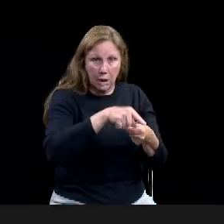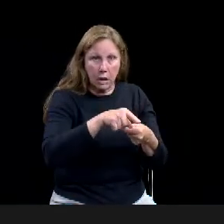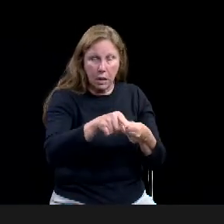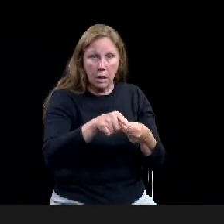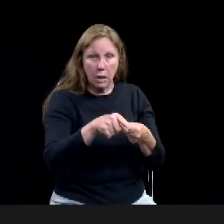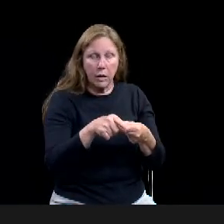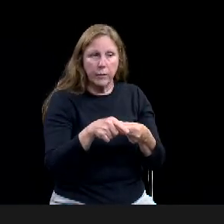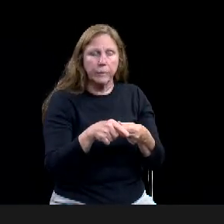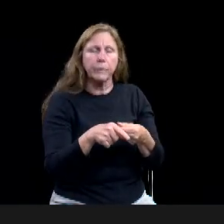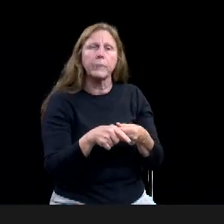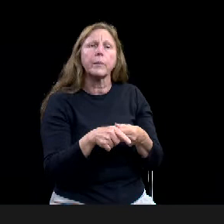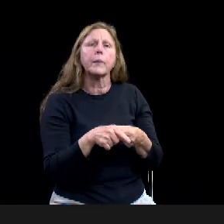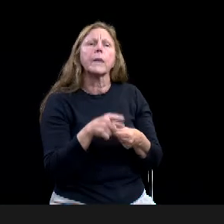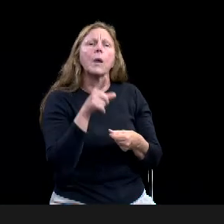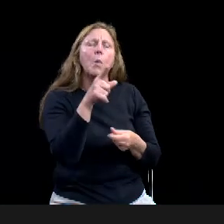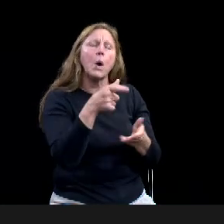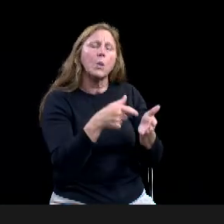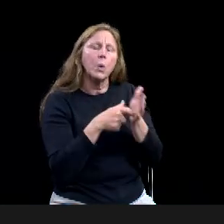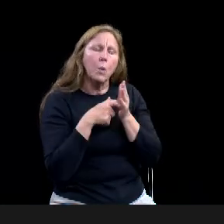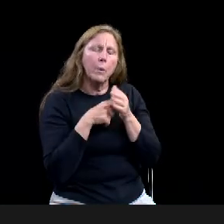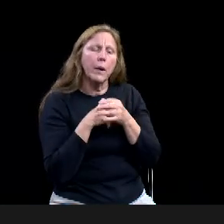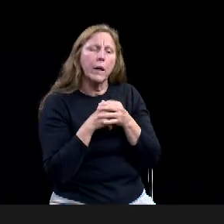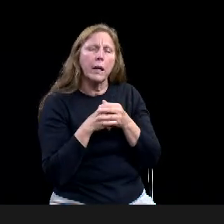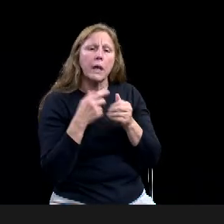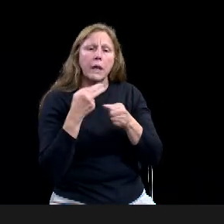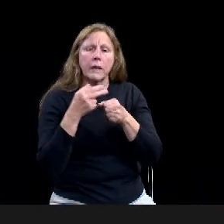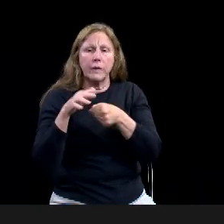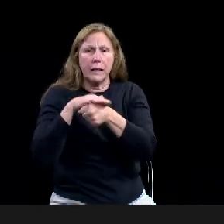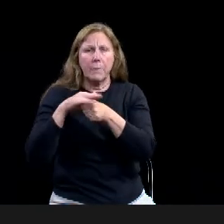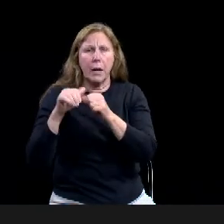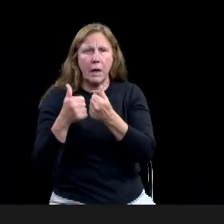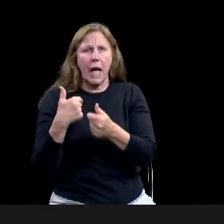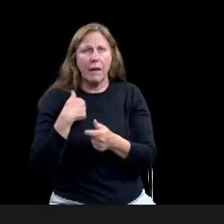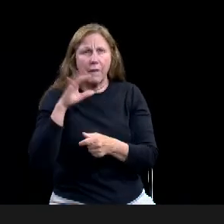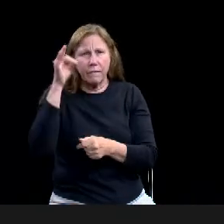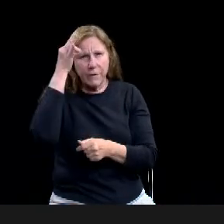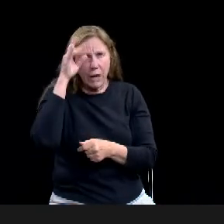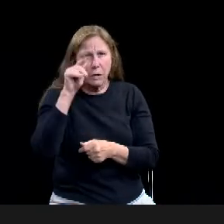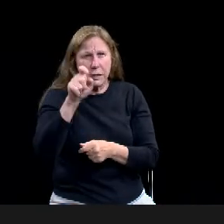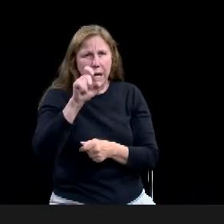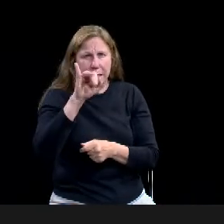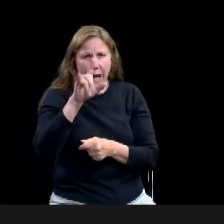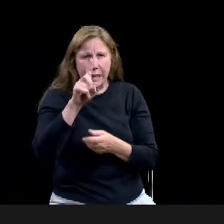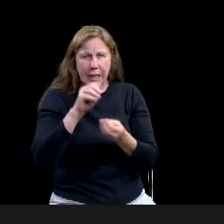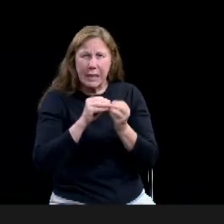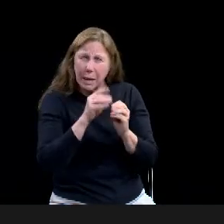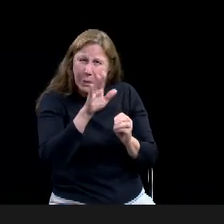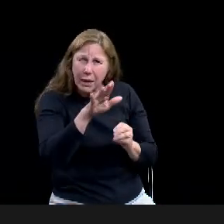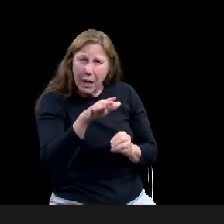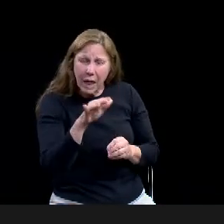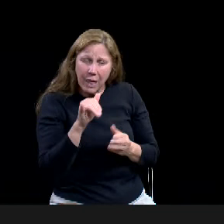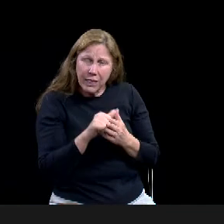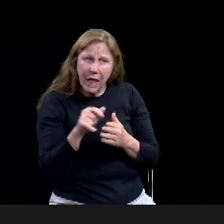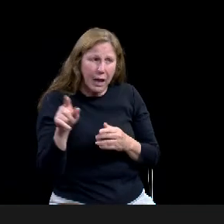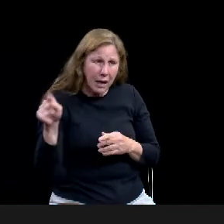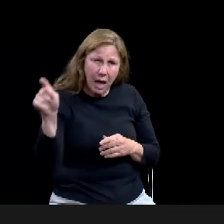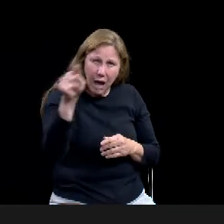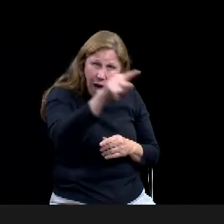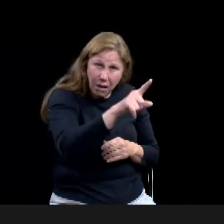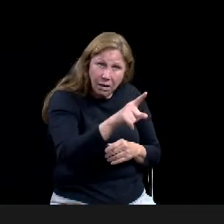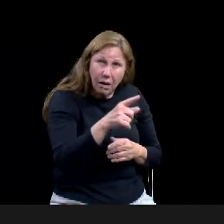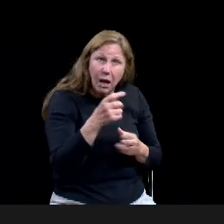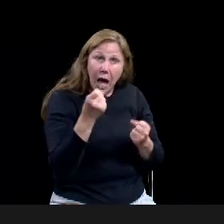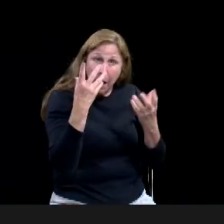you know how many of our actual neighborhood associations have that? I don't know how many, I know